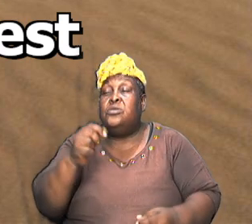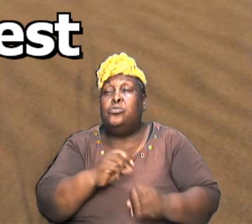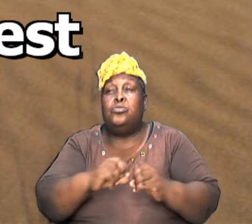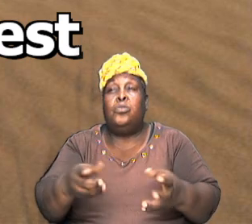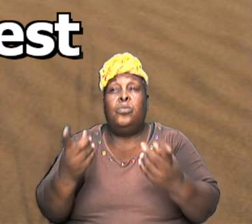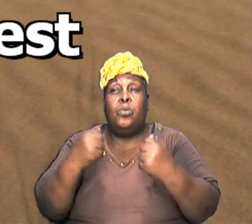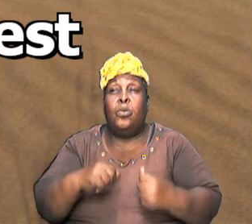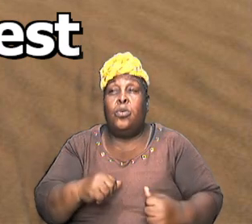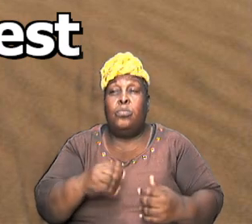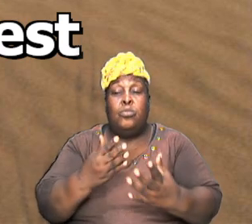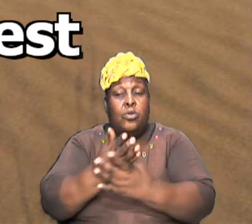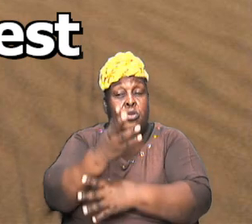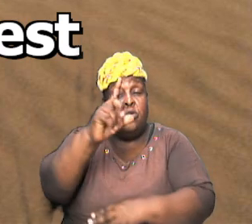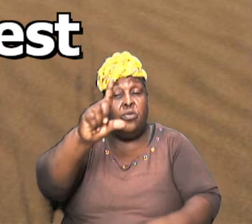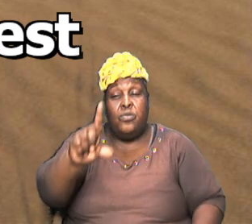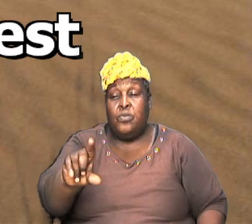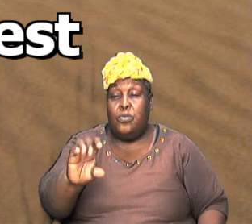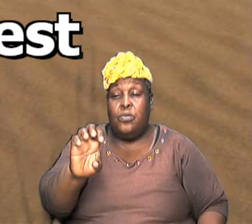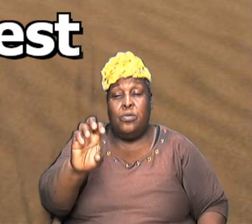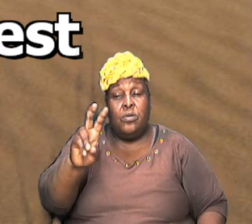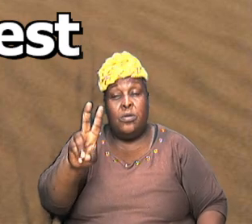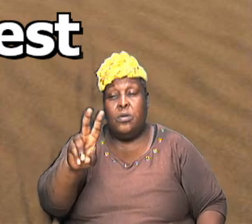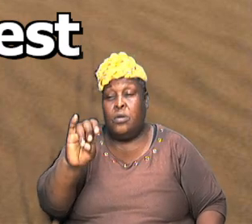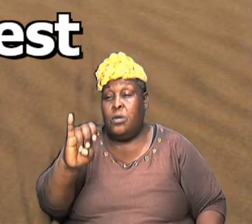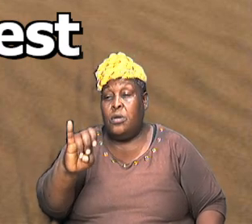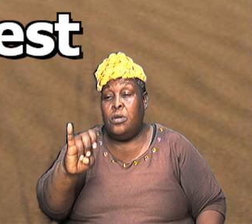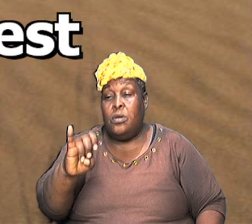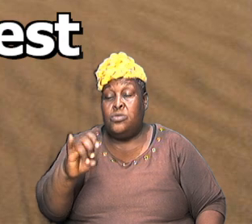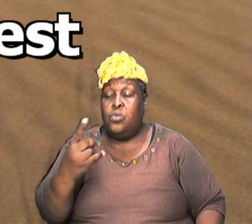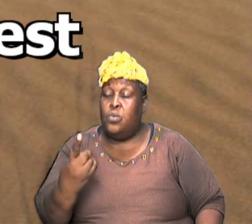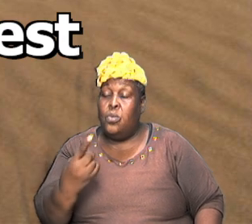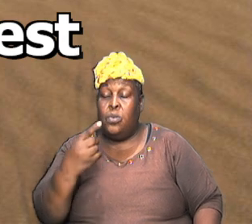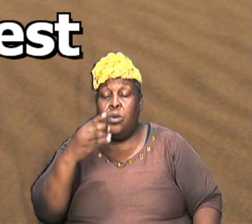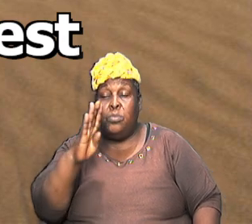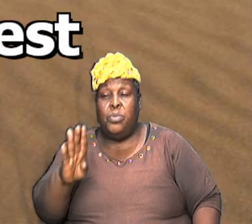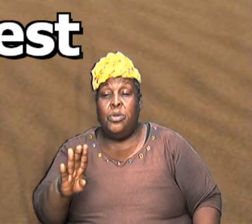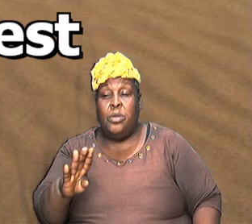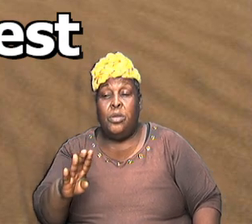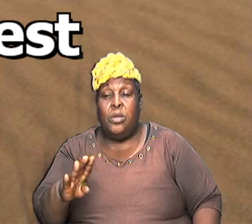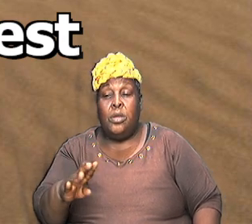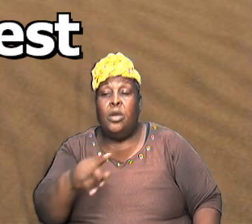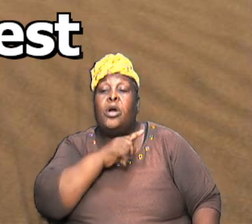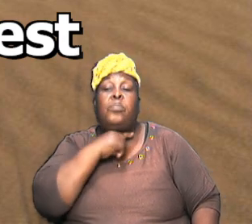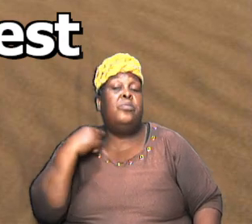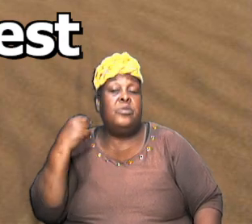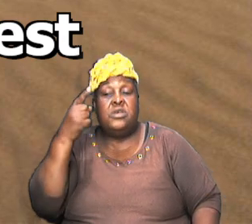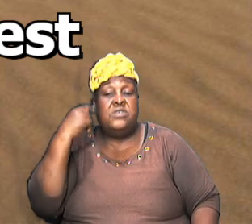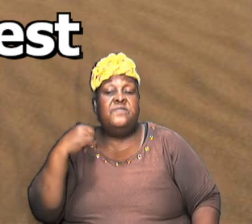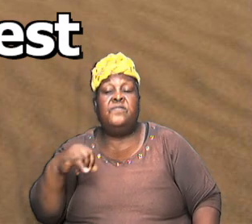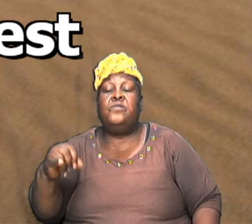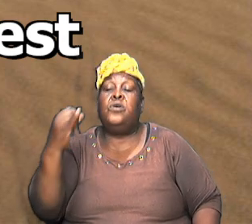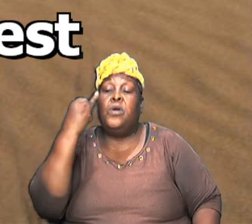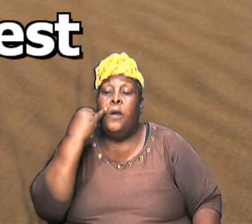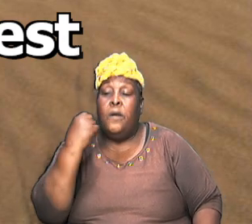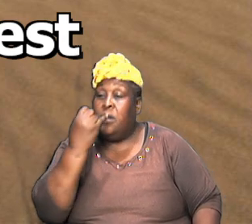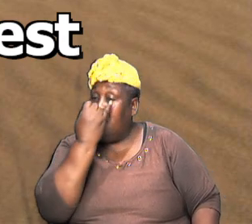otherwise he would have just been a priest for the people of Israel the Jews